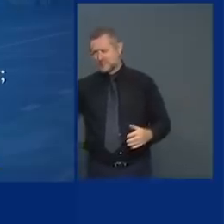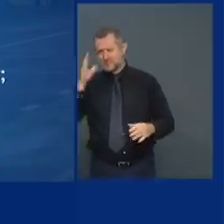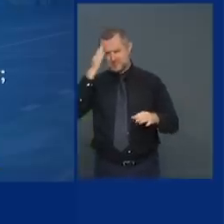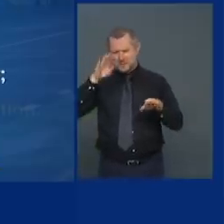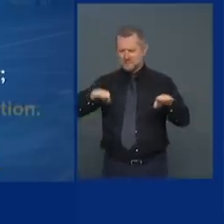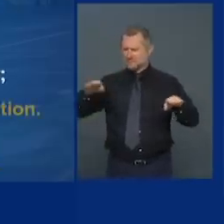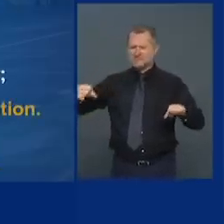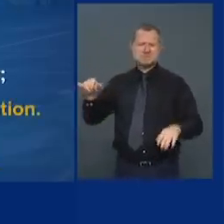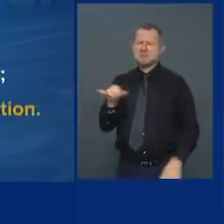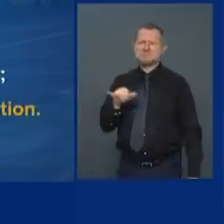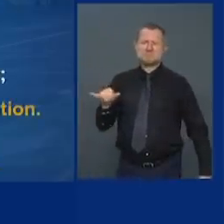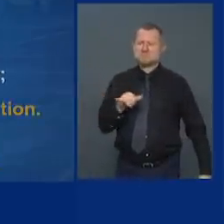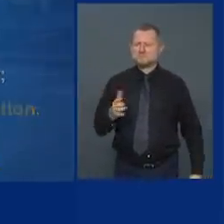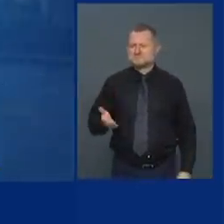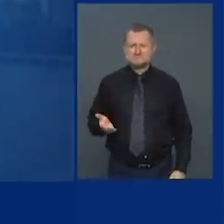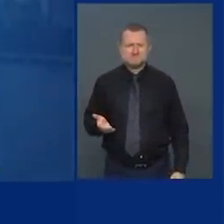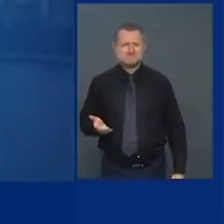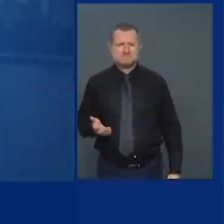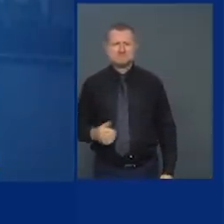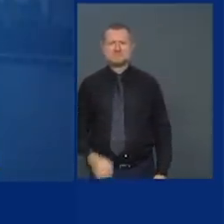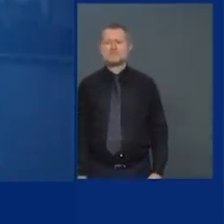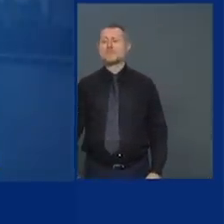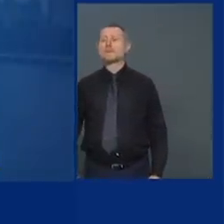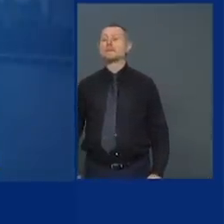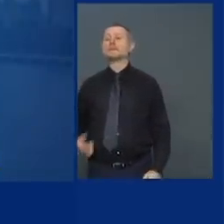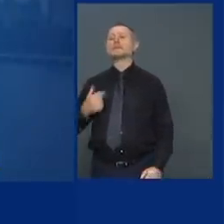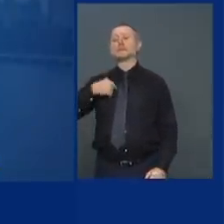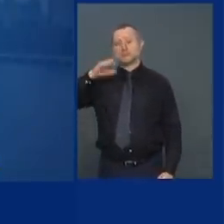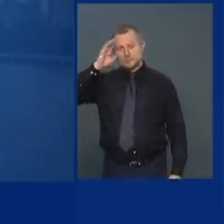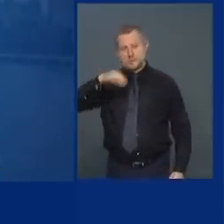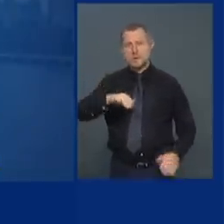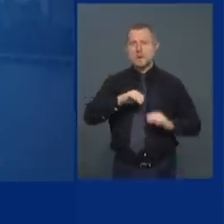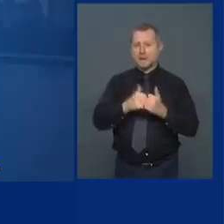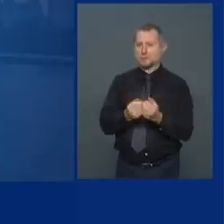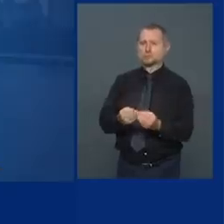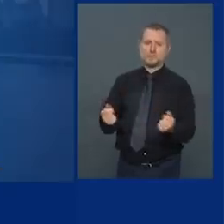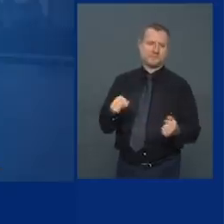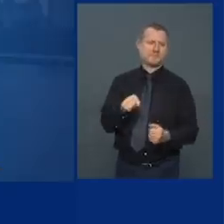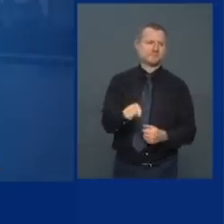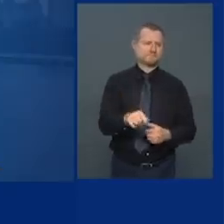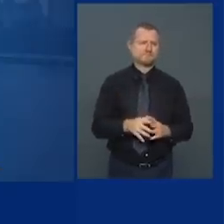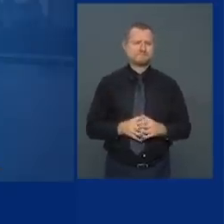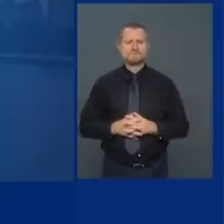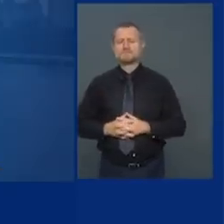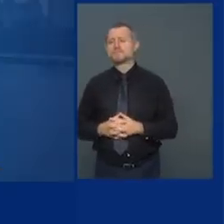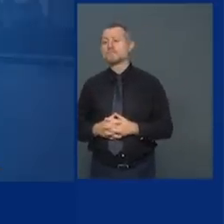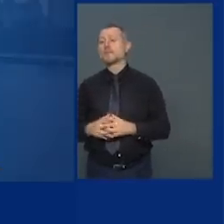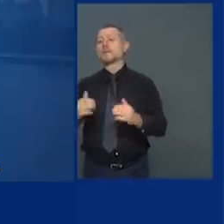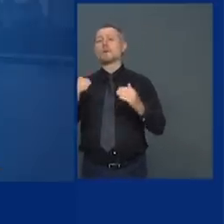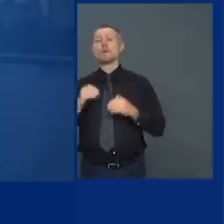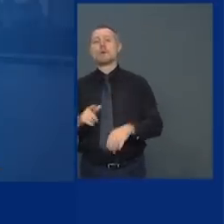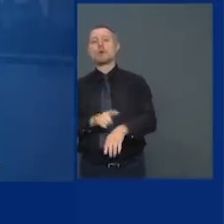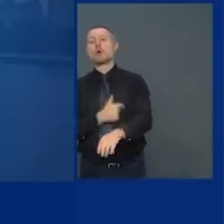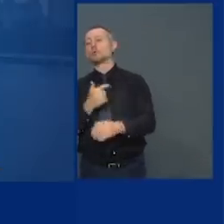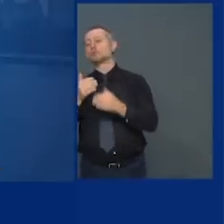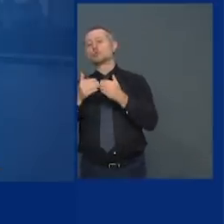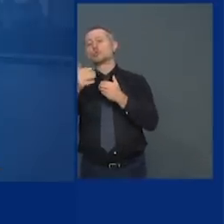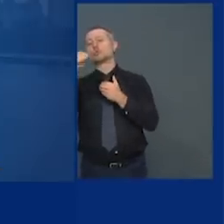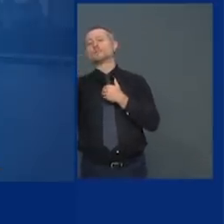facilities now and we know how to do it on the long-term recovery